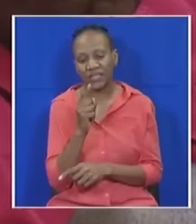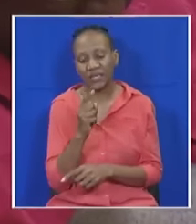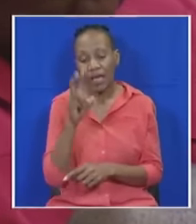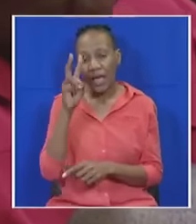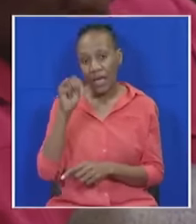NDP targets.